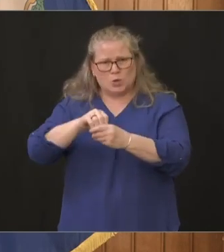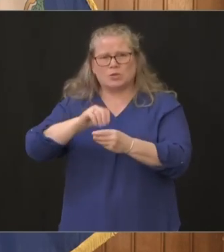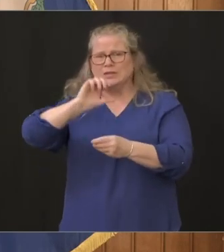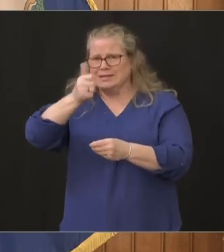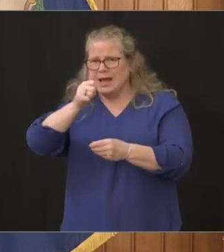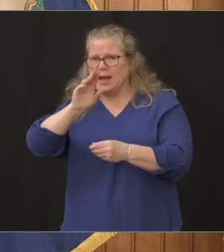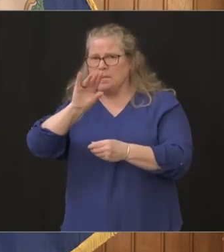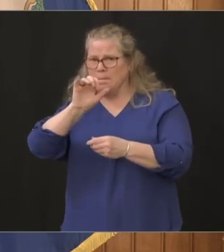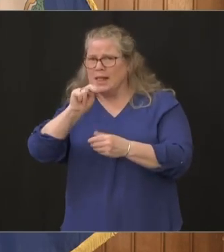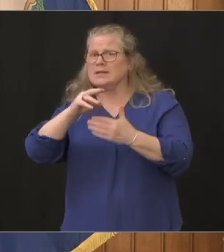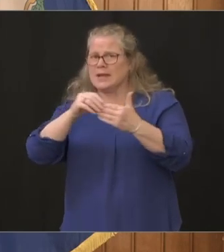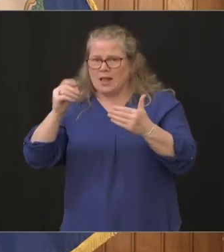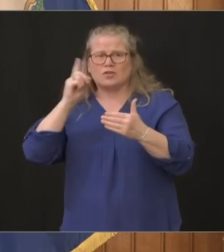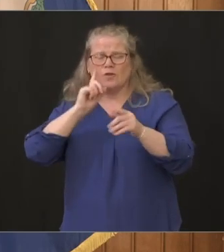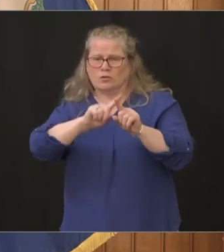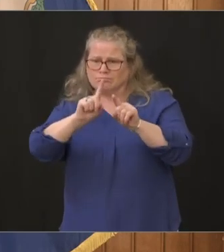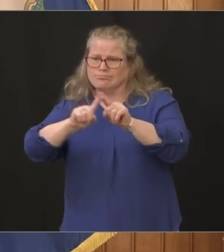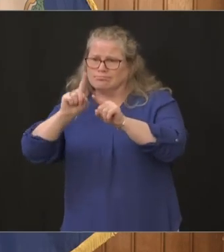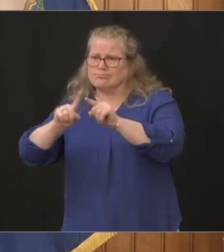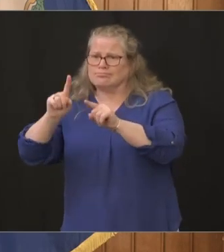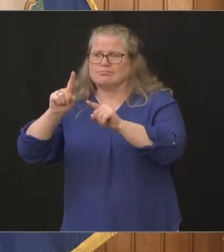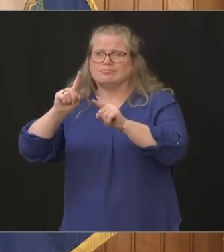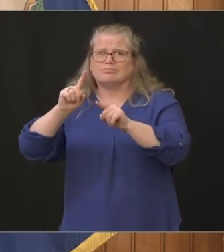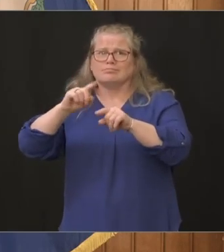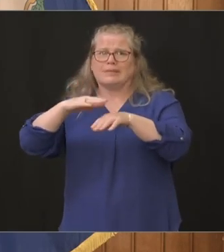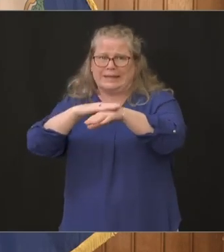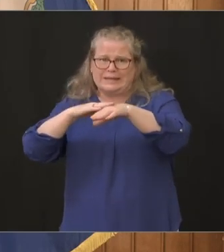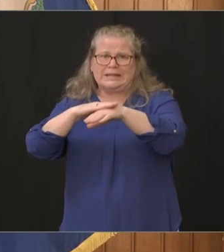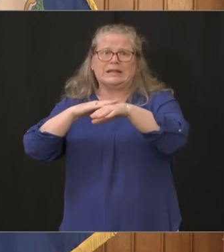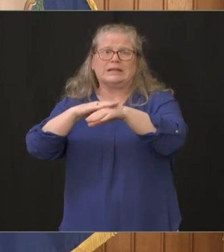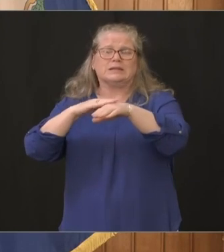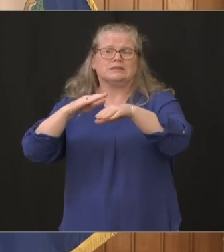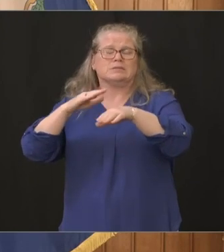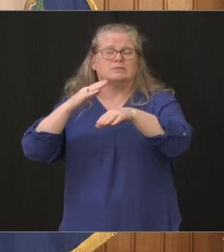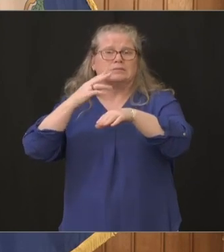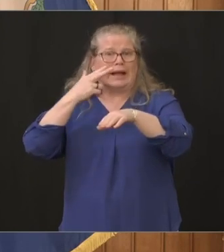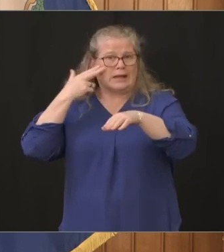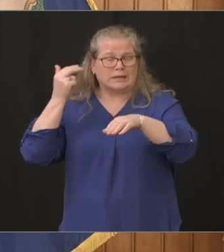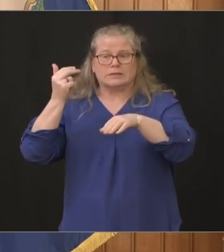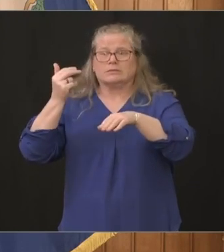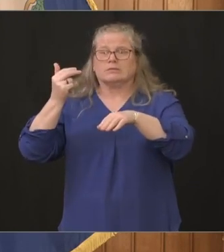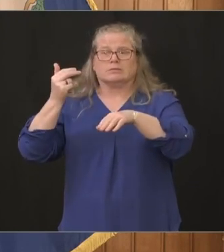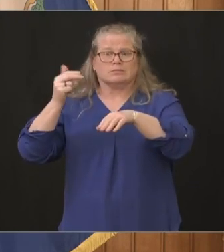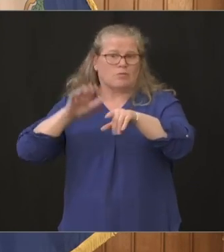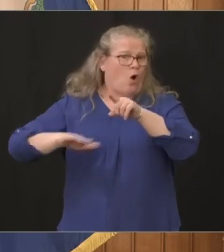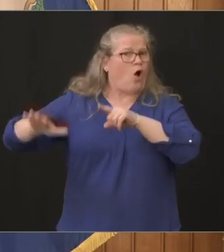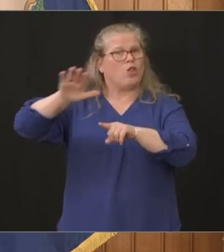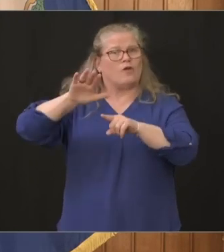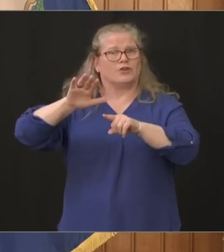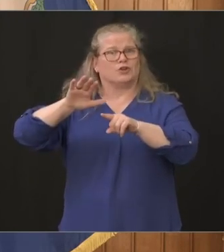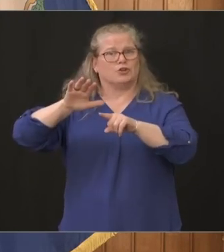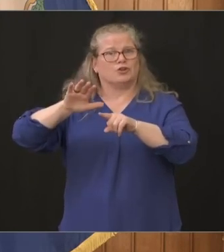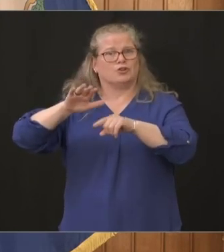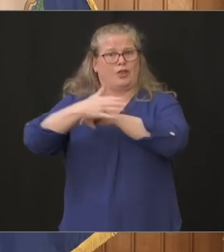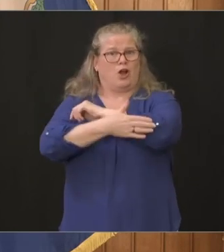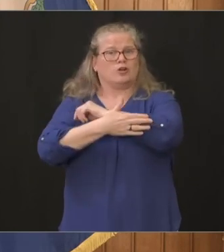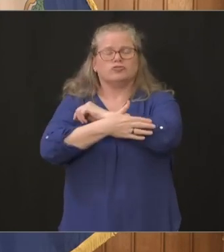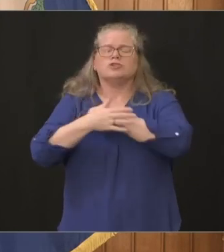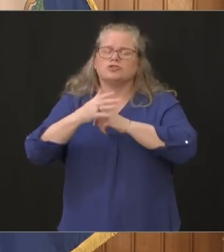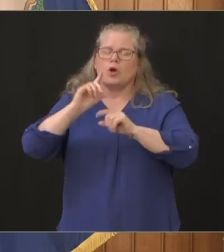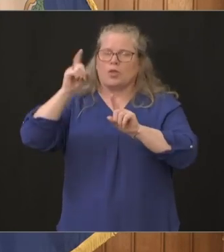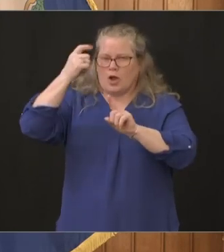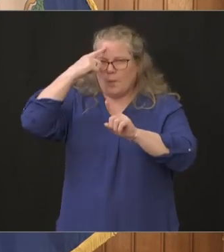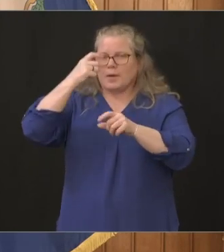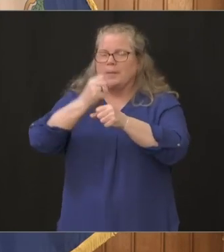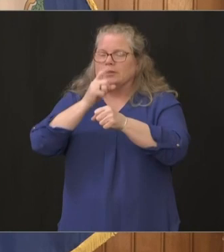tribes across the country and other special situations so the federal government is making sure that everybody um gets some relief from the